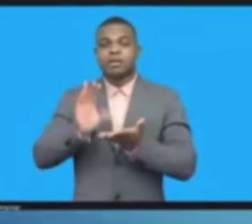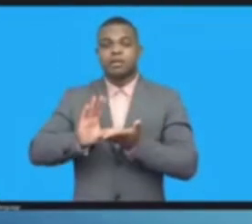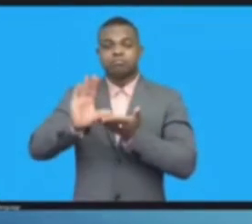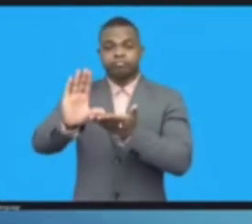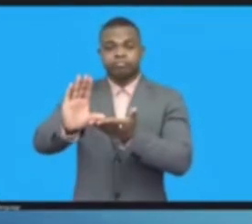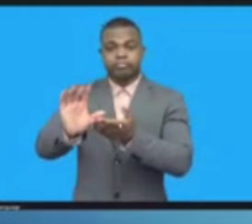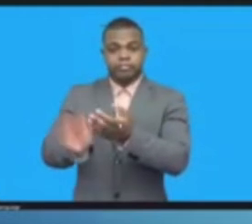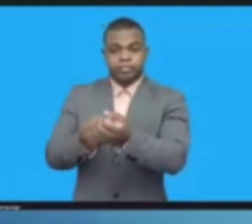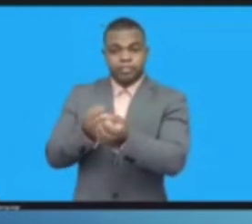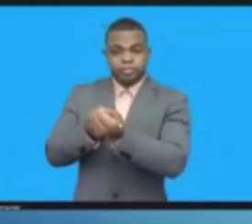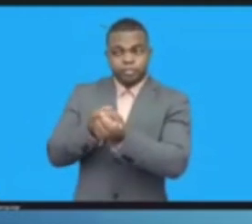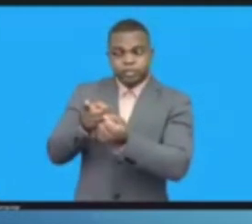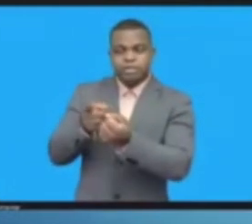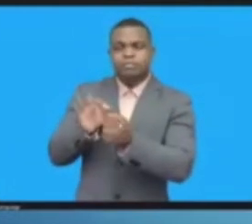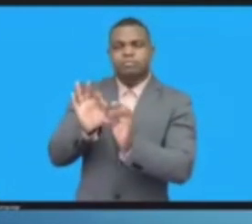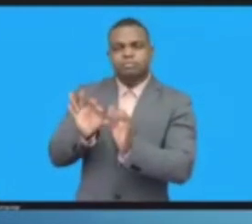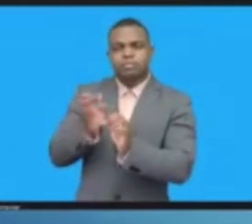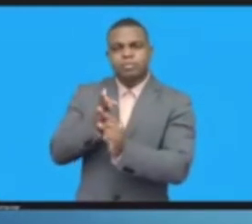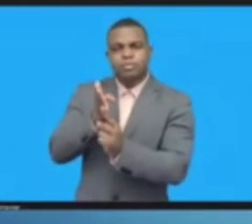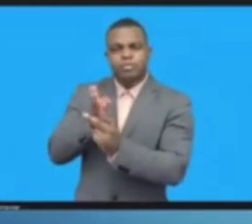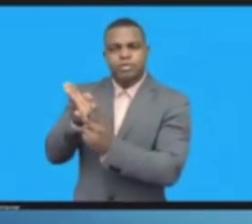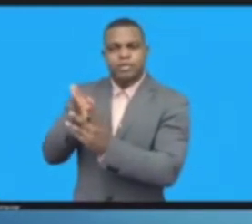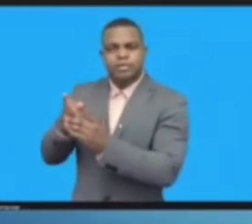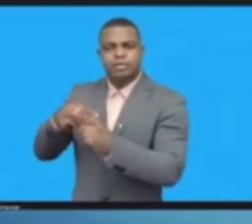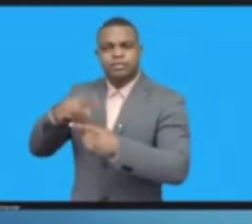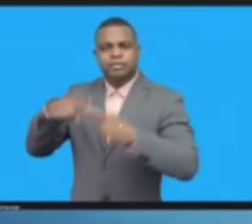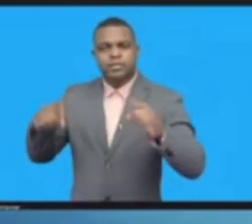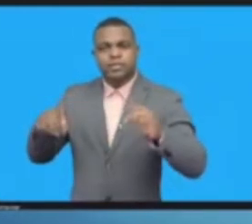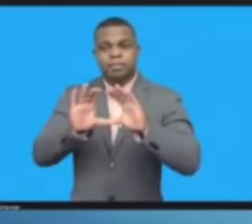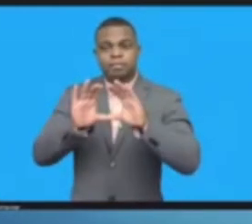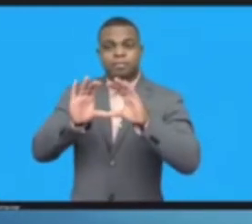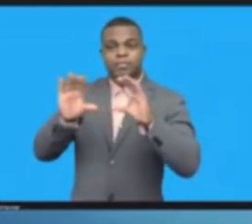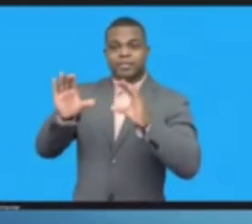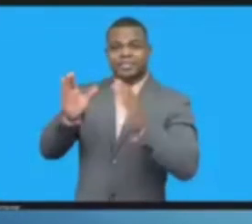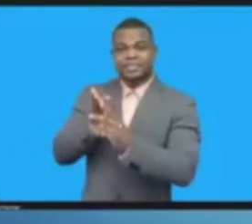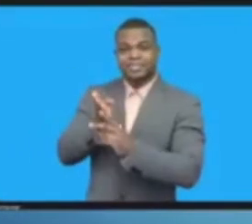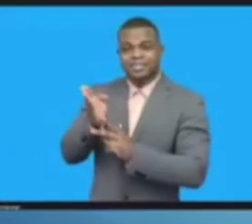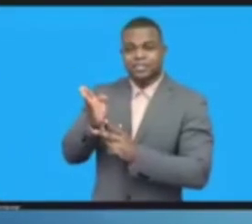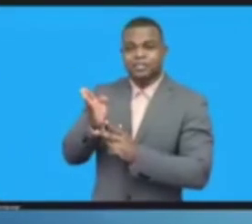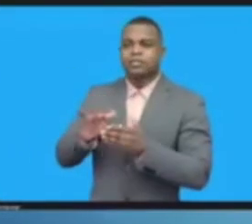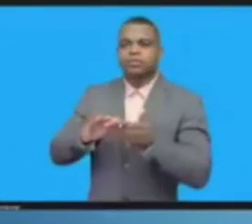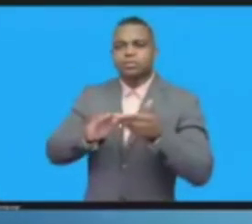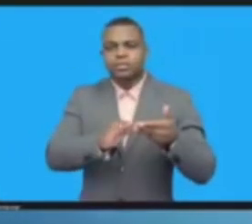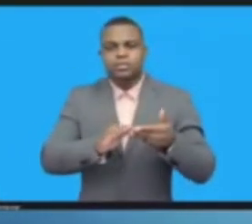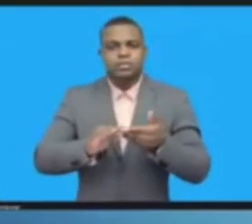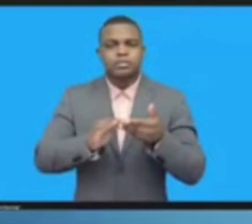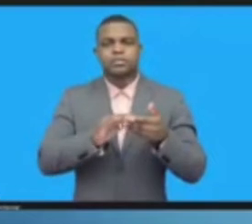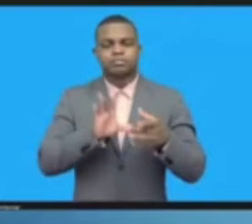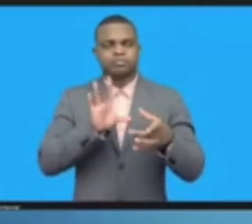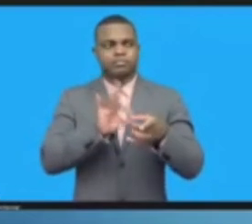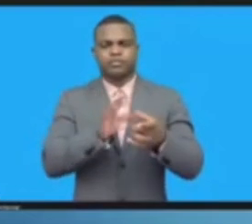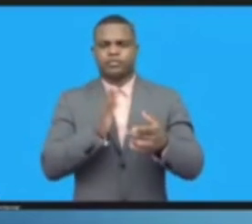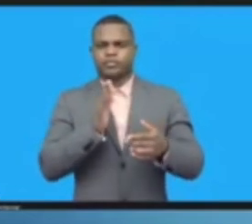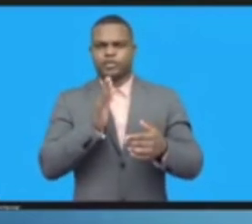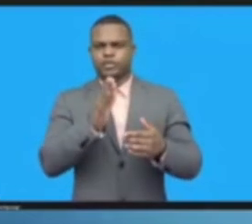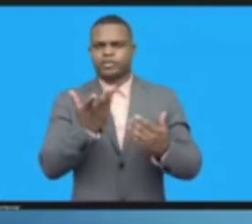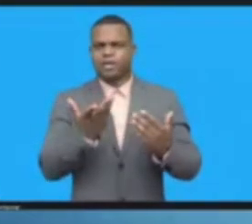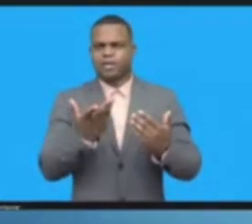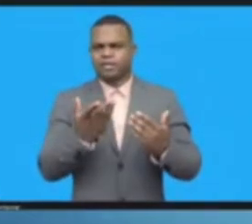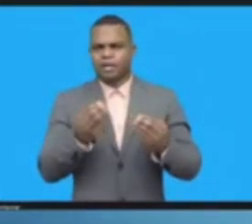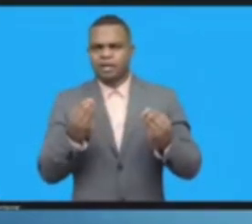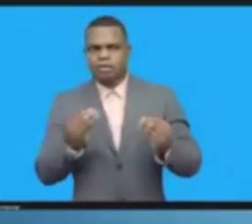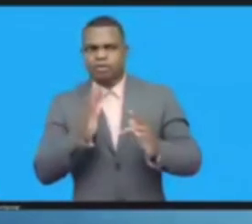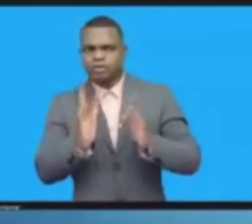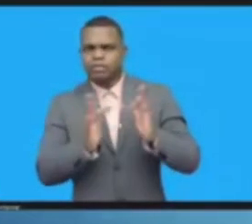made available for our action-oriented points that have come from the discussions we've had over the weeks and months building up to